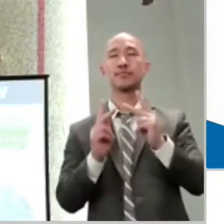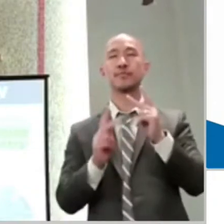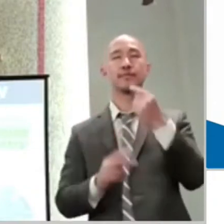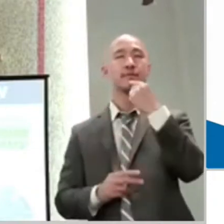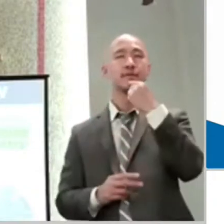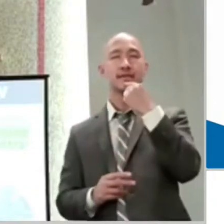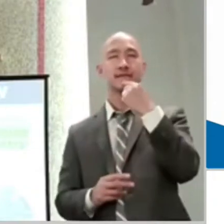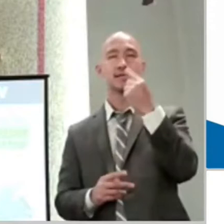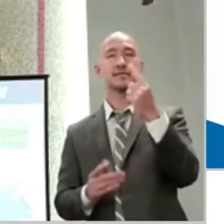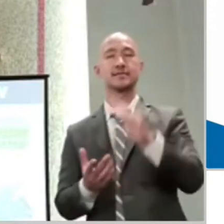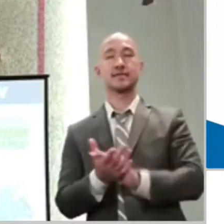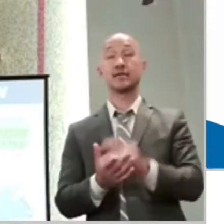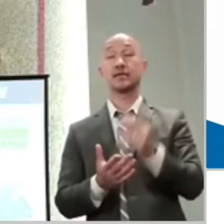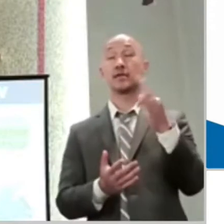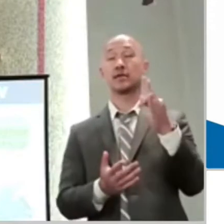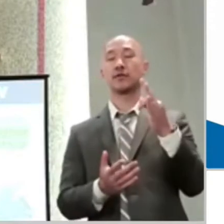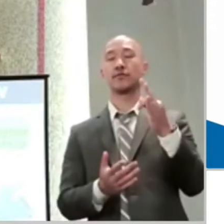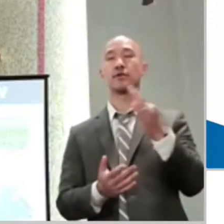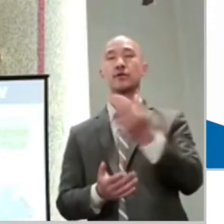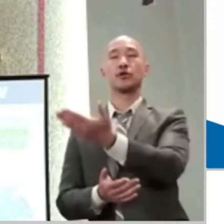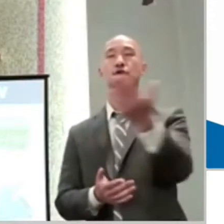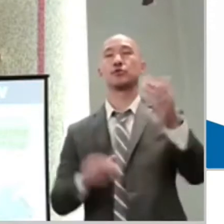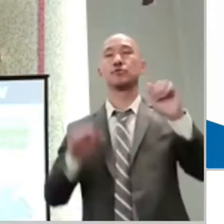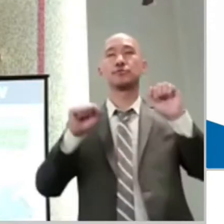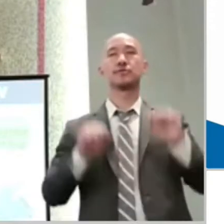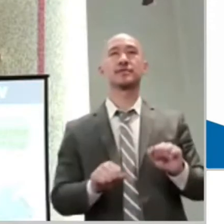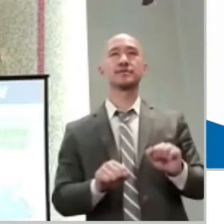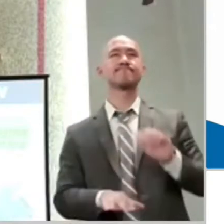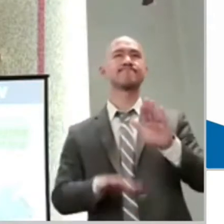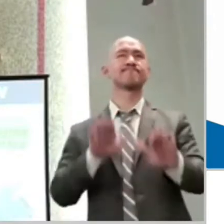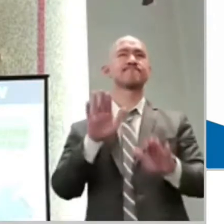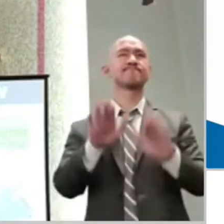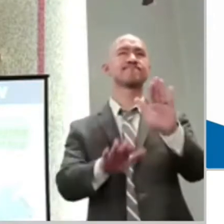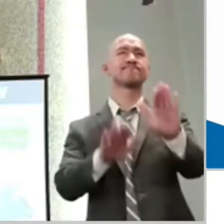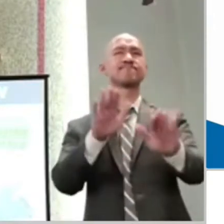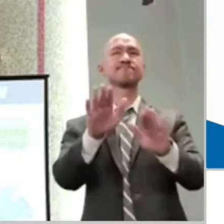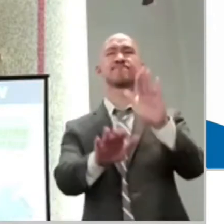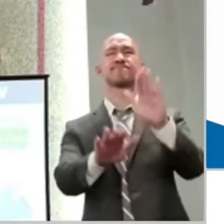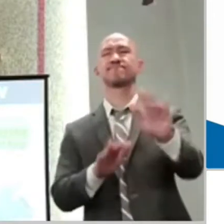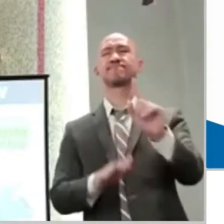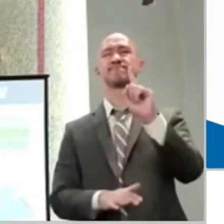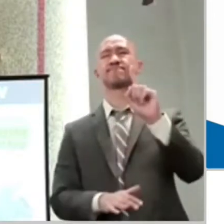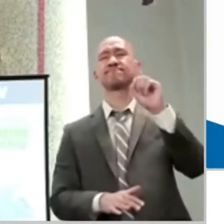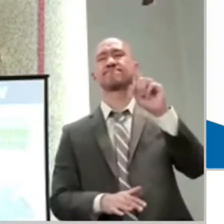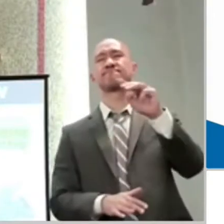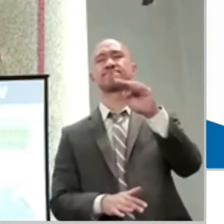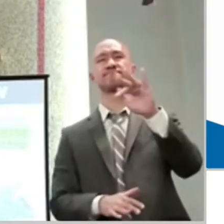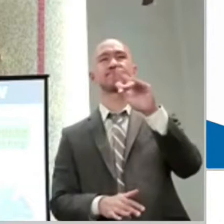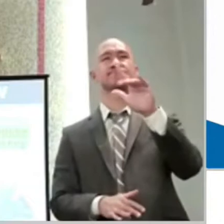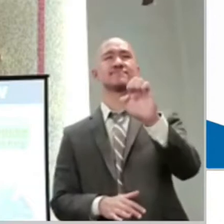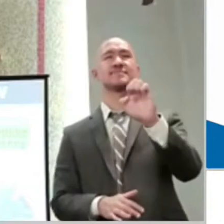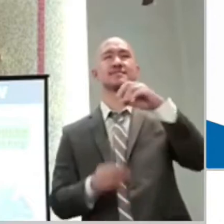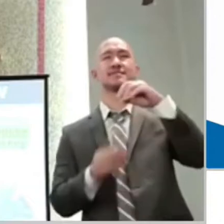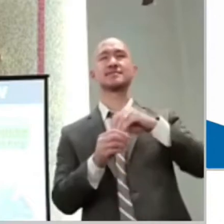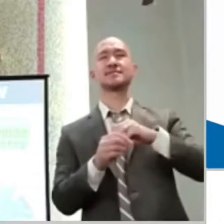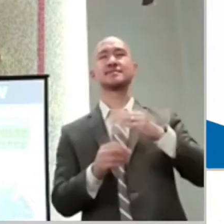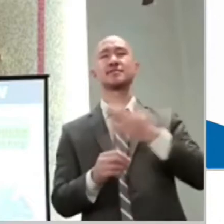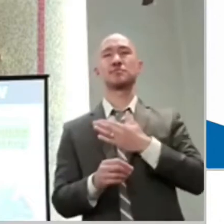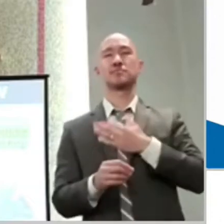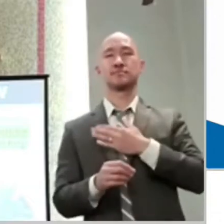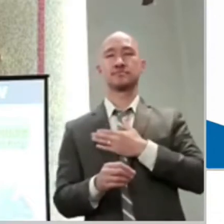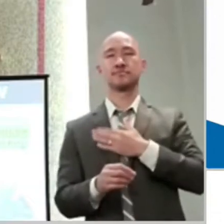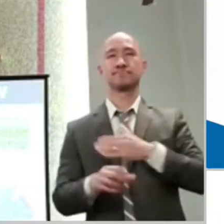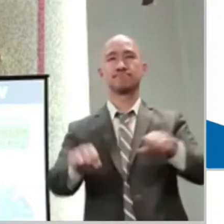expectation at times. Maybe we will meet somebody that can relate to us a little better than someone else.